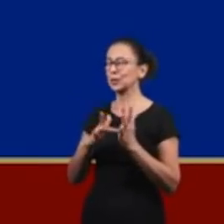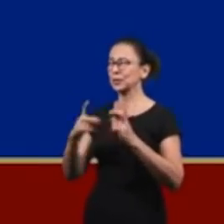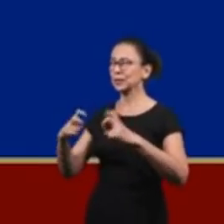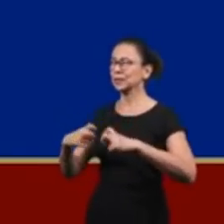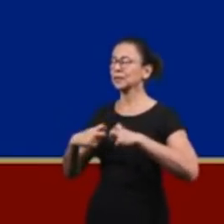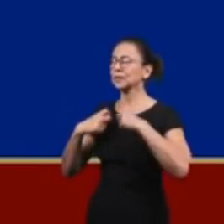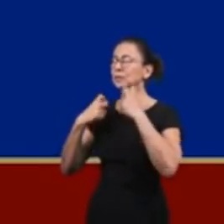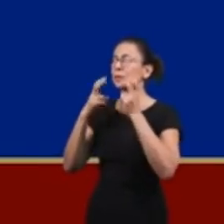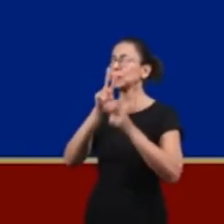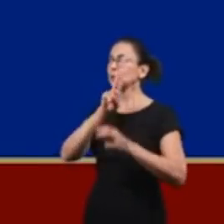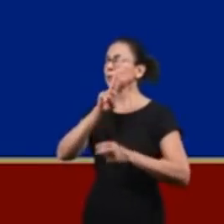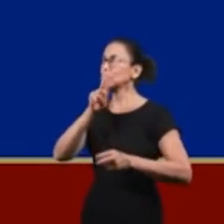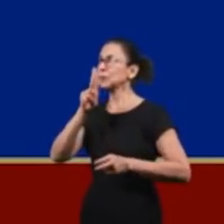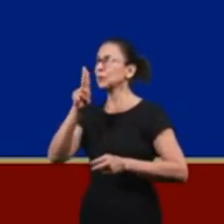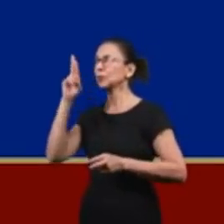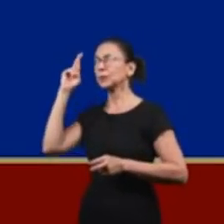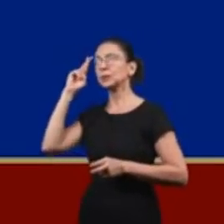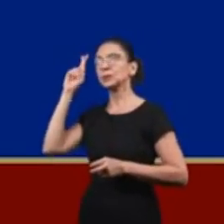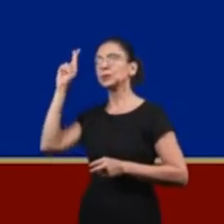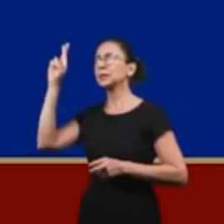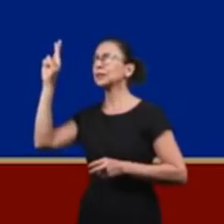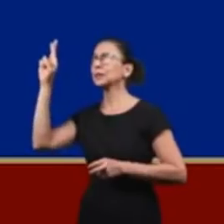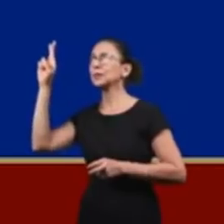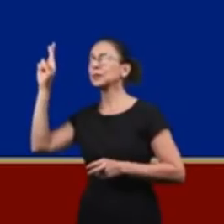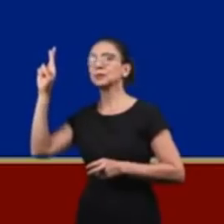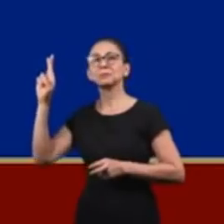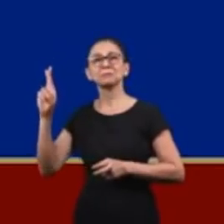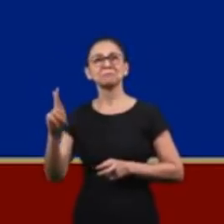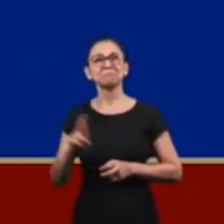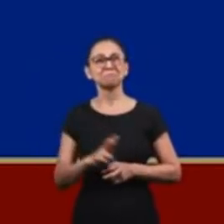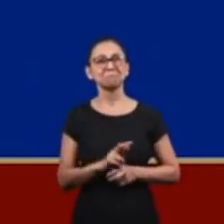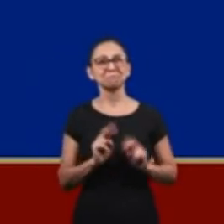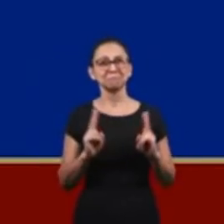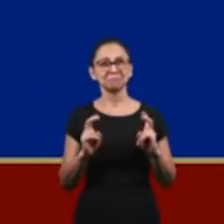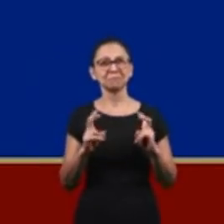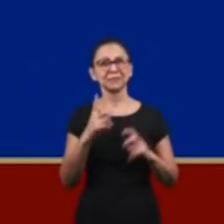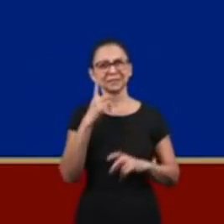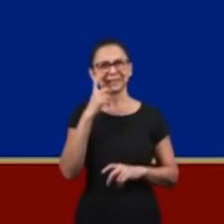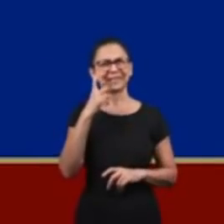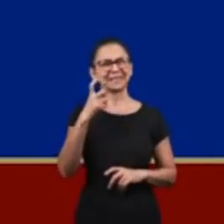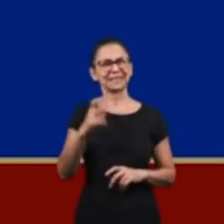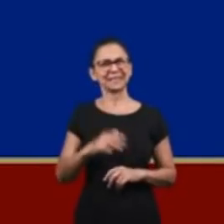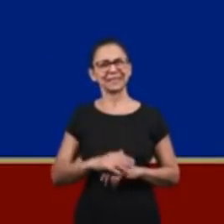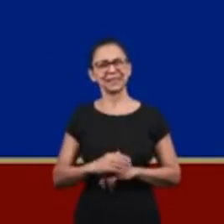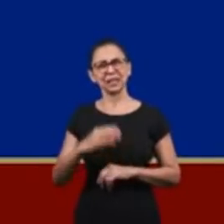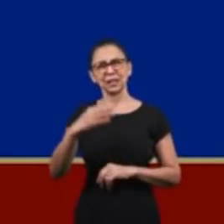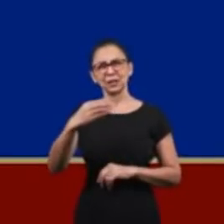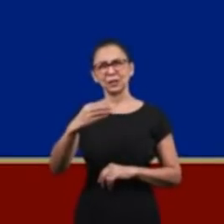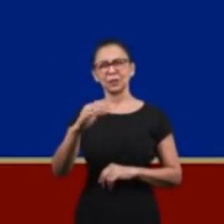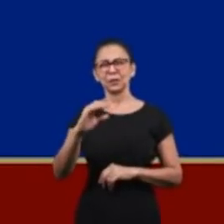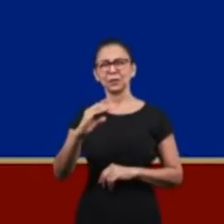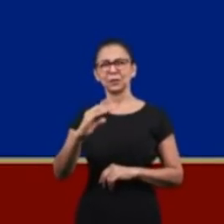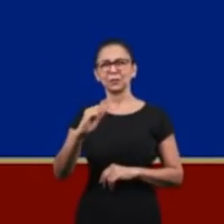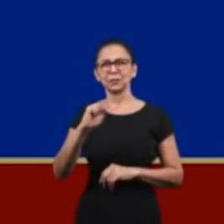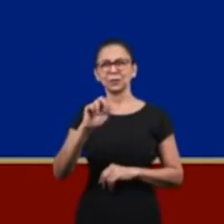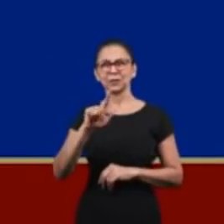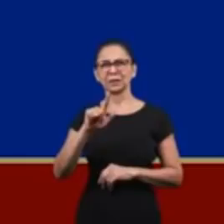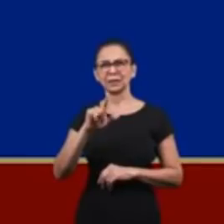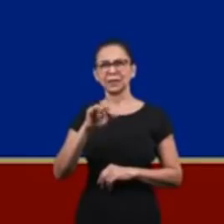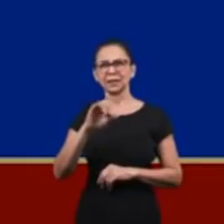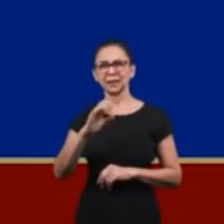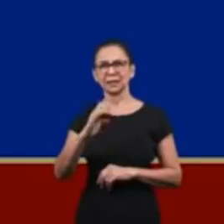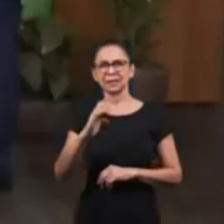salvation and call upon the name of the Lord. This expression is very interesting, the cup of